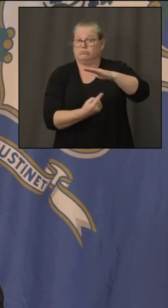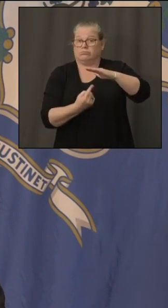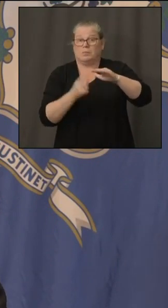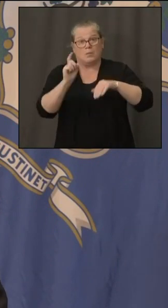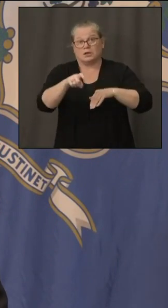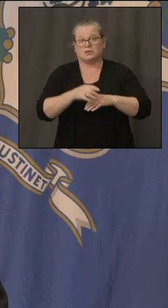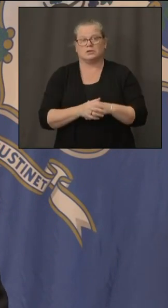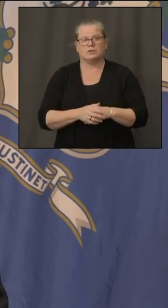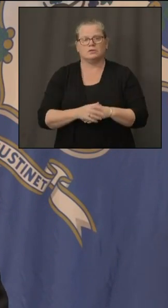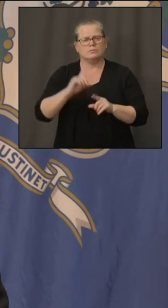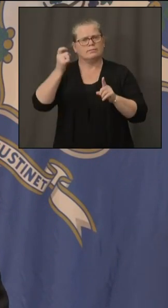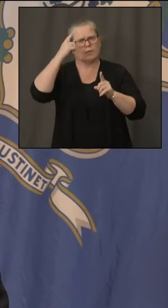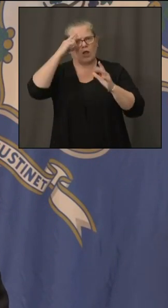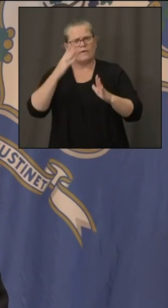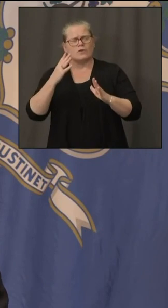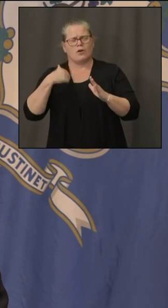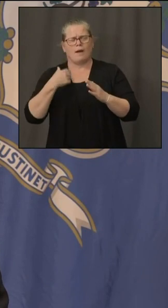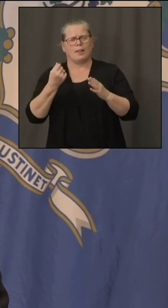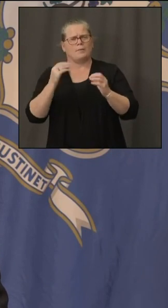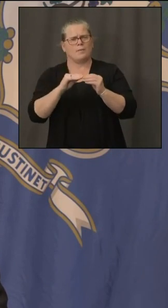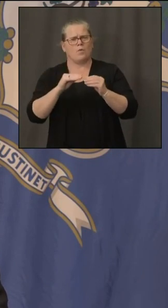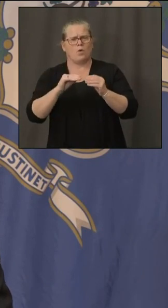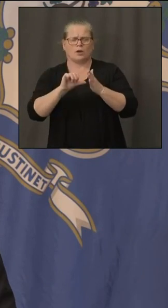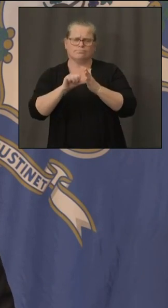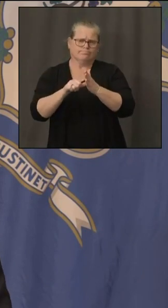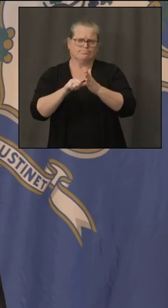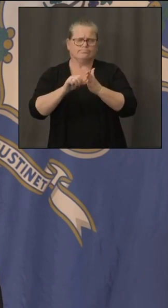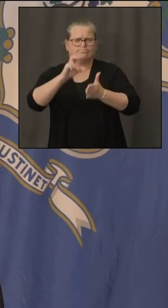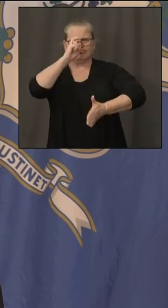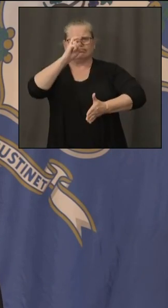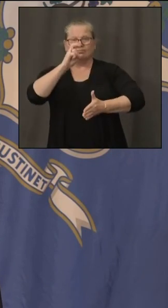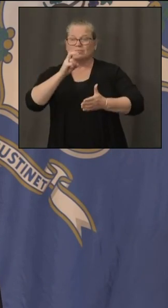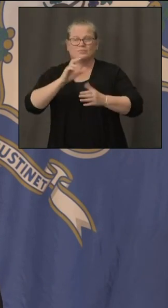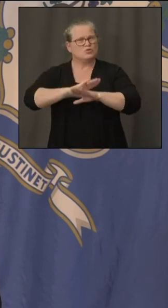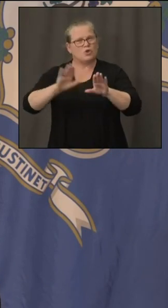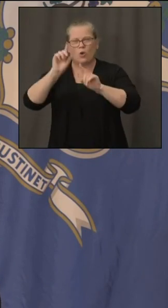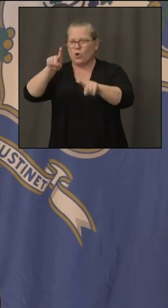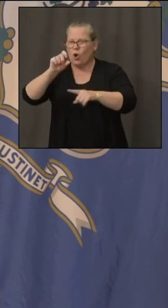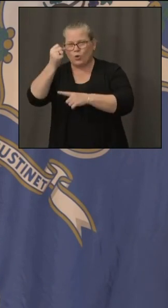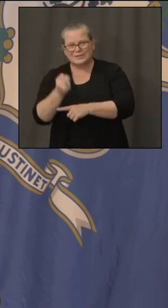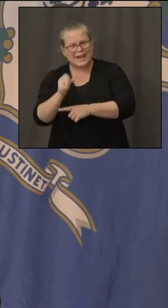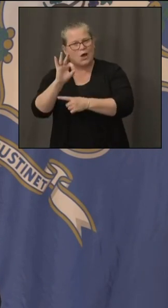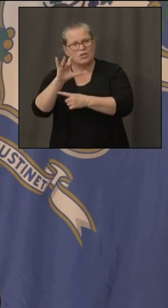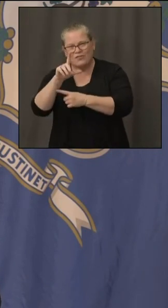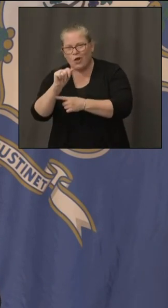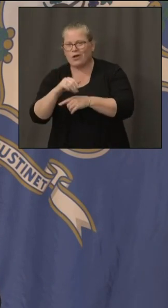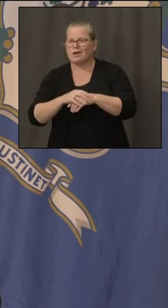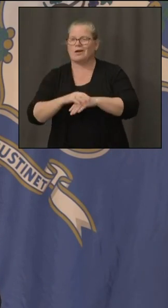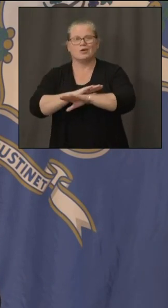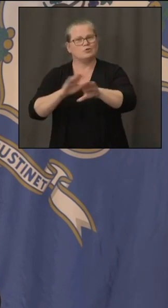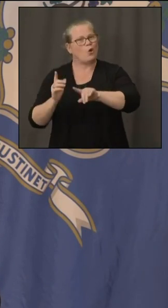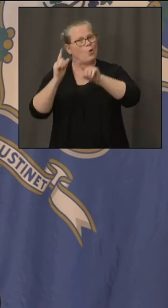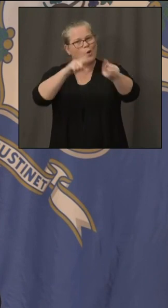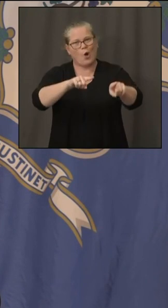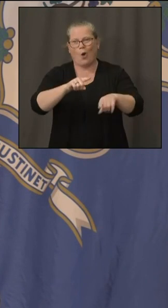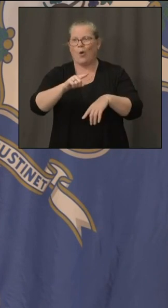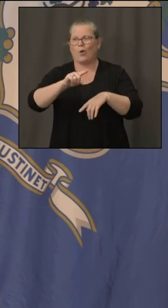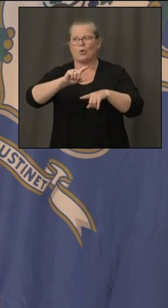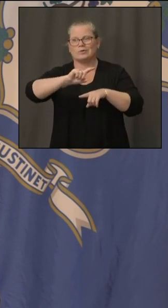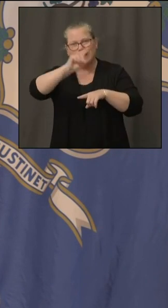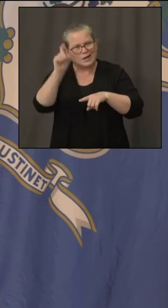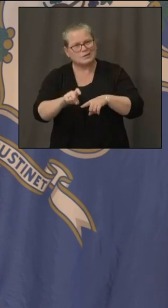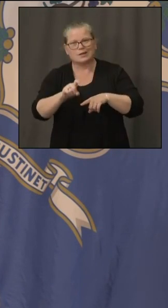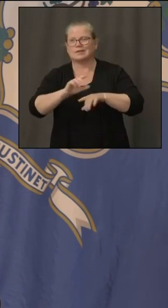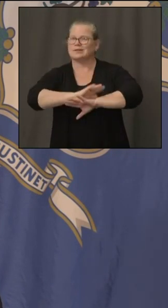from south southern california for a while too i mean i would stay close to home i think there's some amazing places you can visit here and